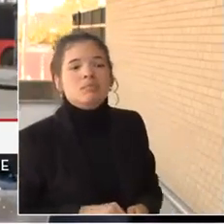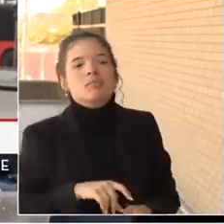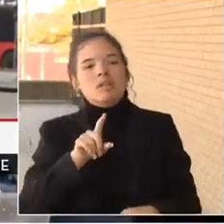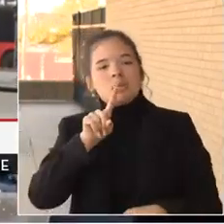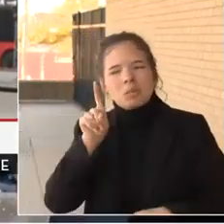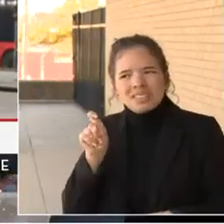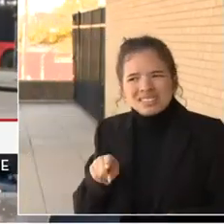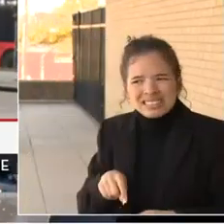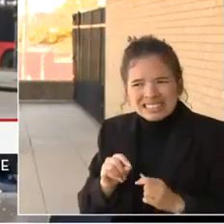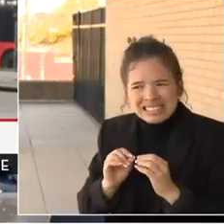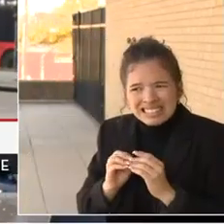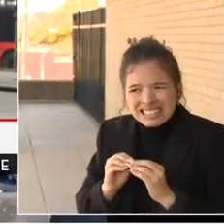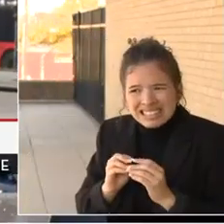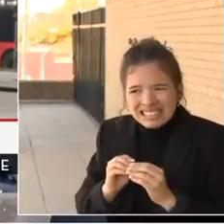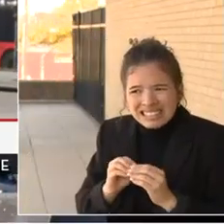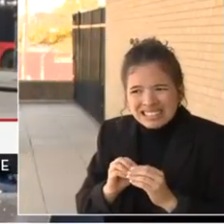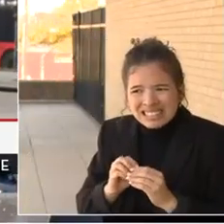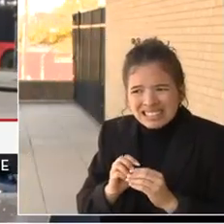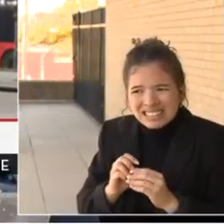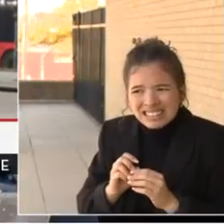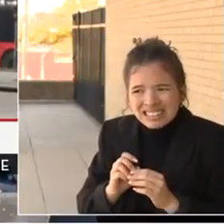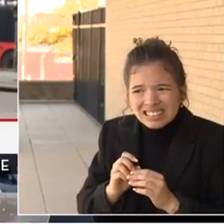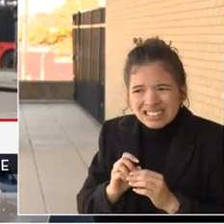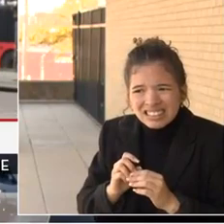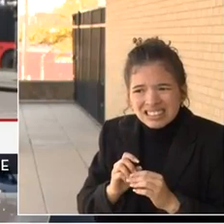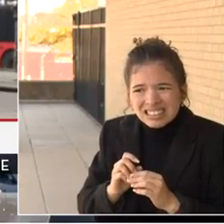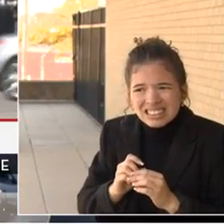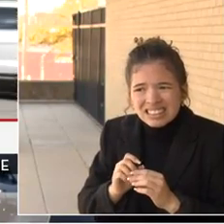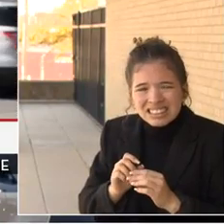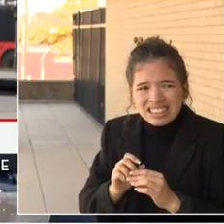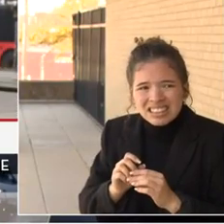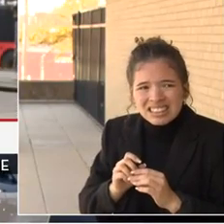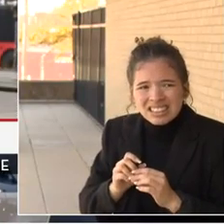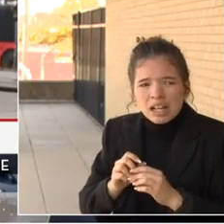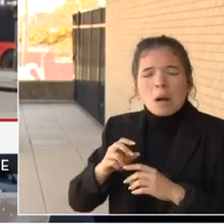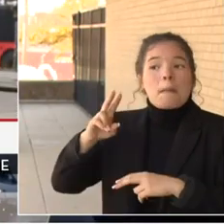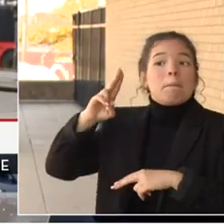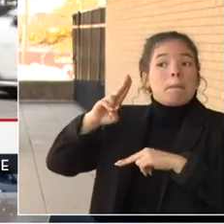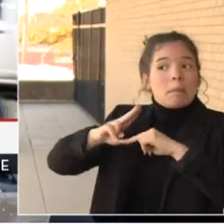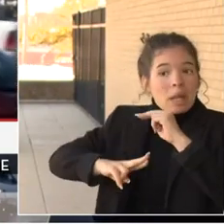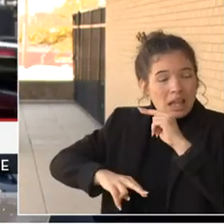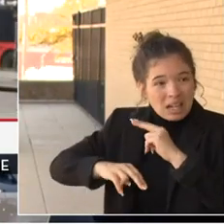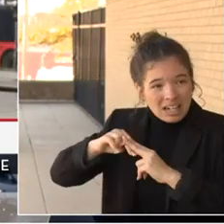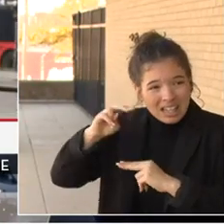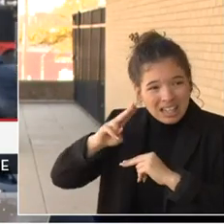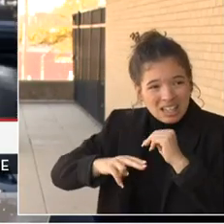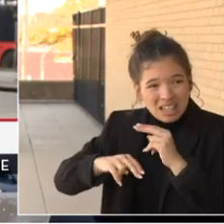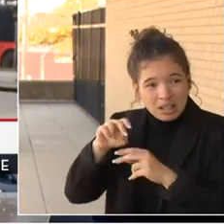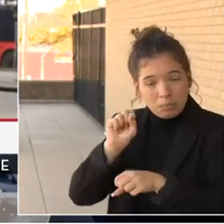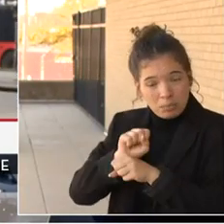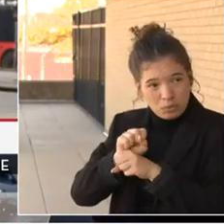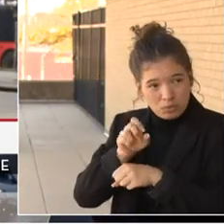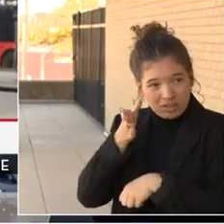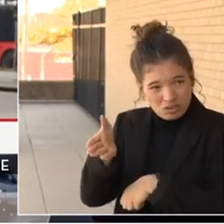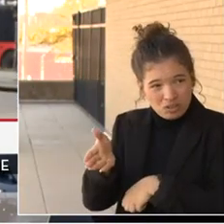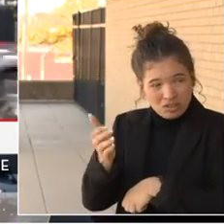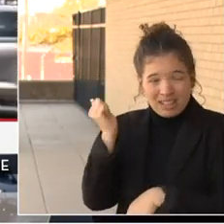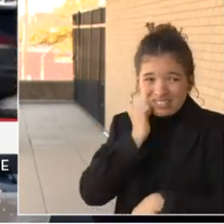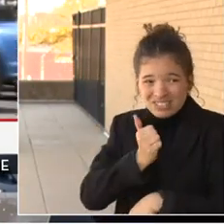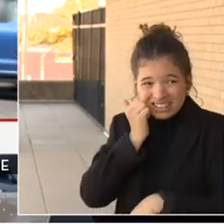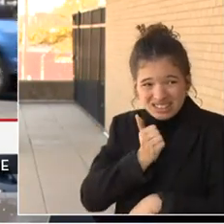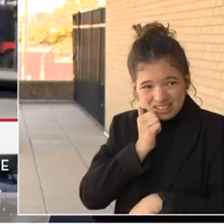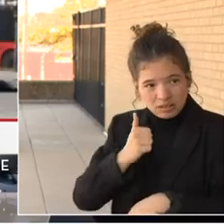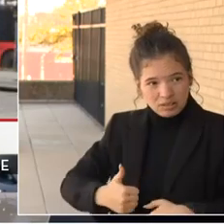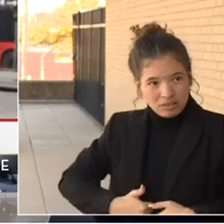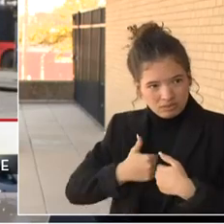Does it concern you the appearance of this building for the people who work here every day, who risk their lives every day, that this is where